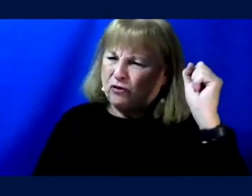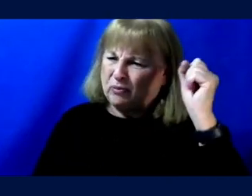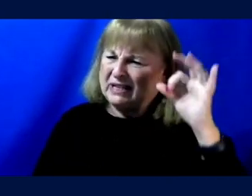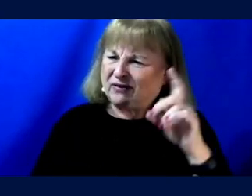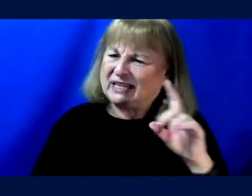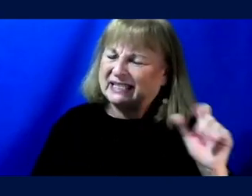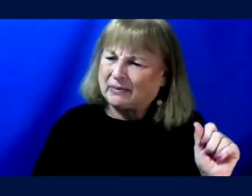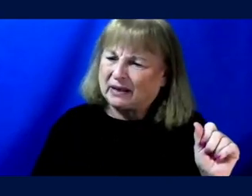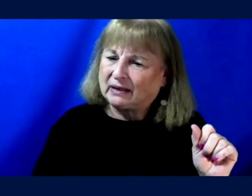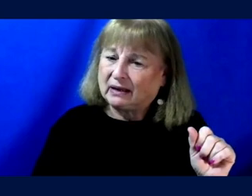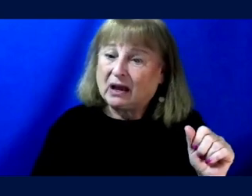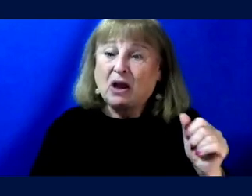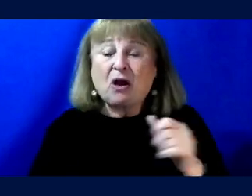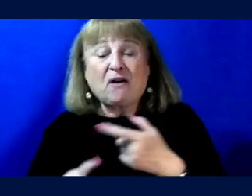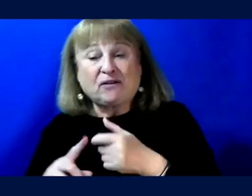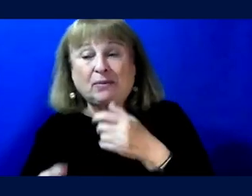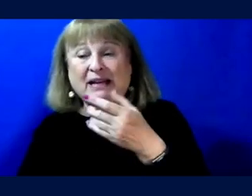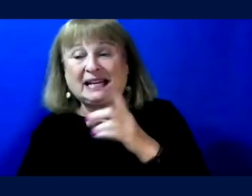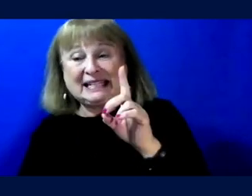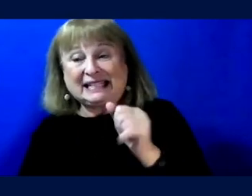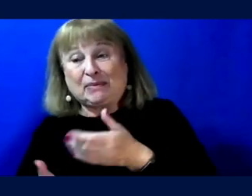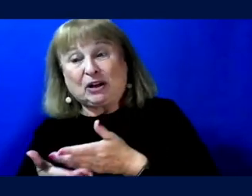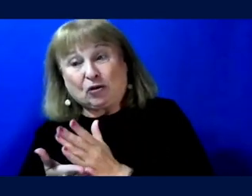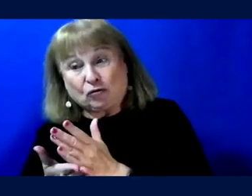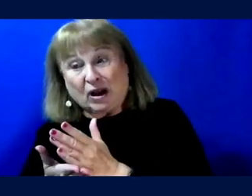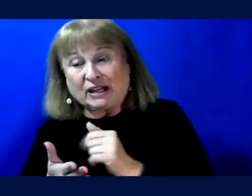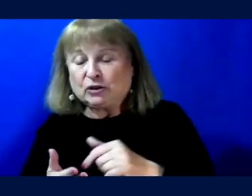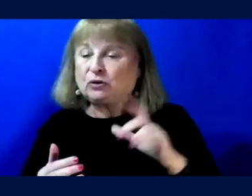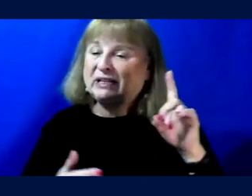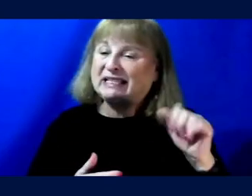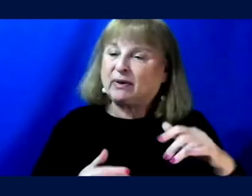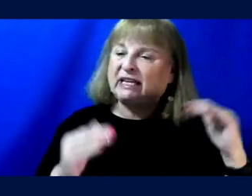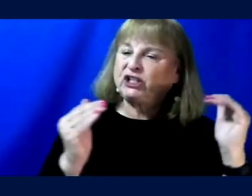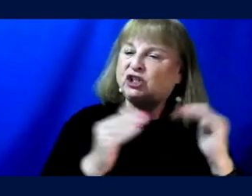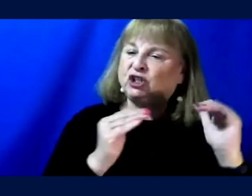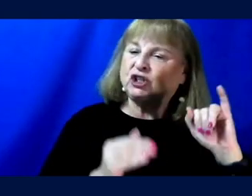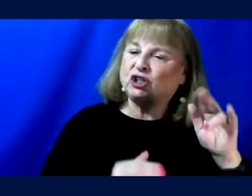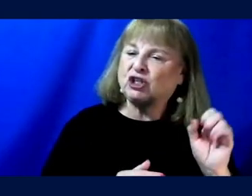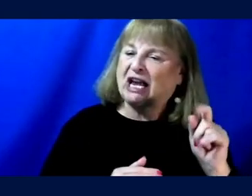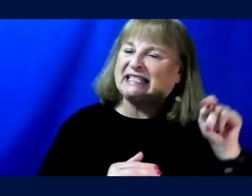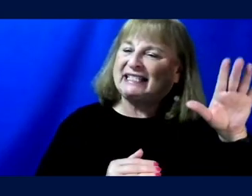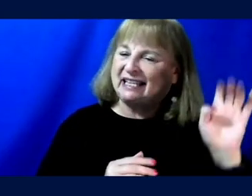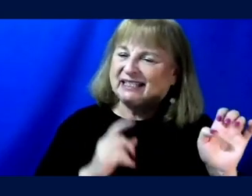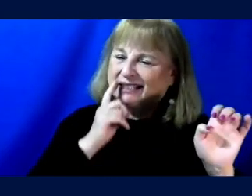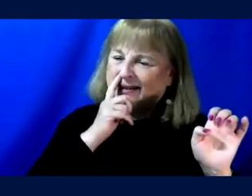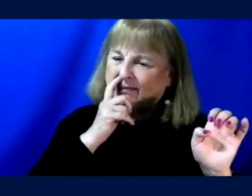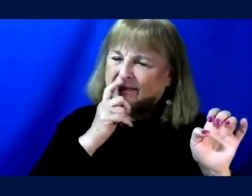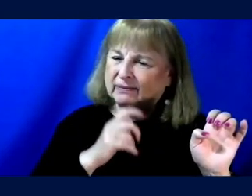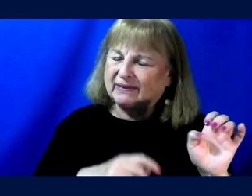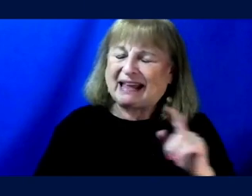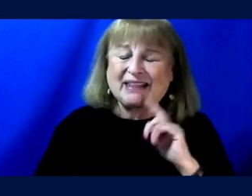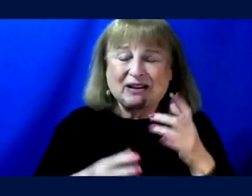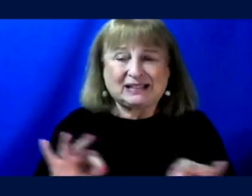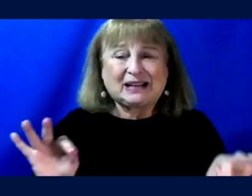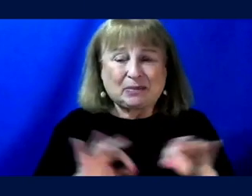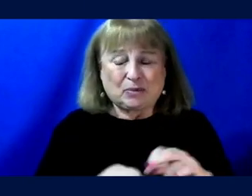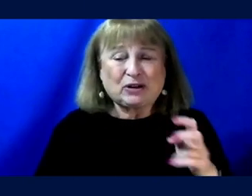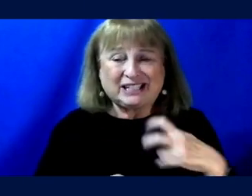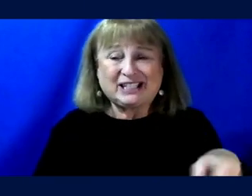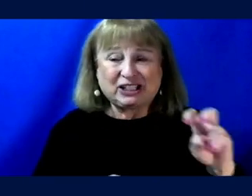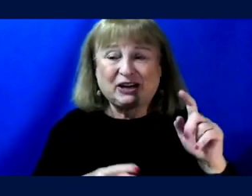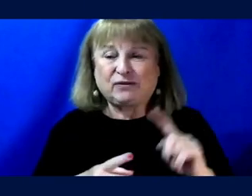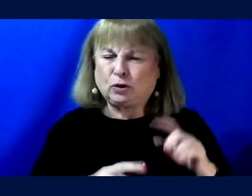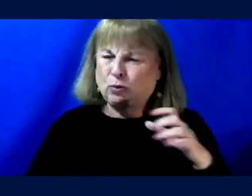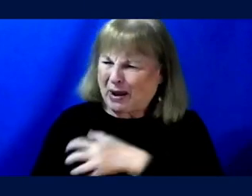So we have moved from disability rights to disability justice, and there is a important shift to